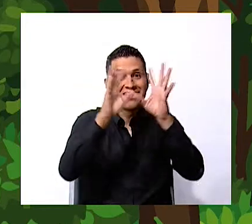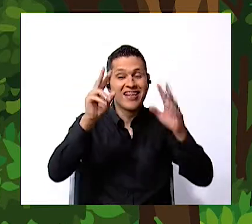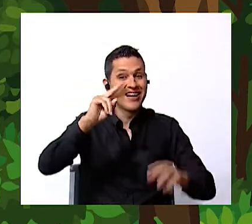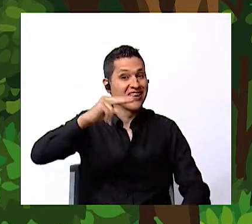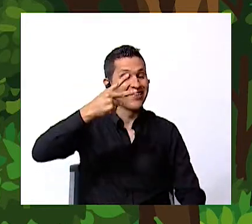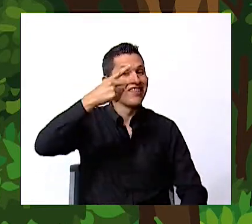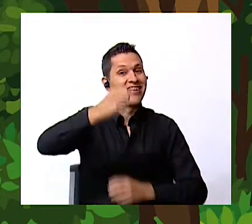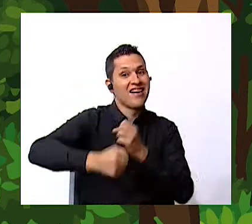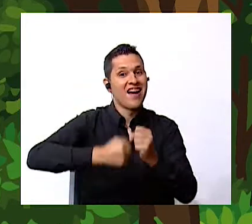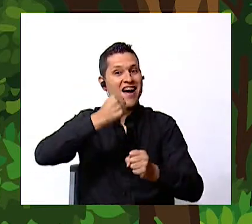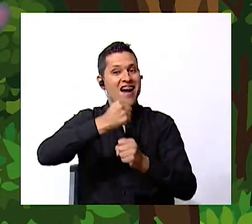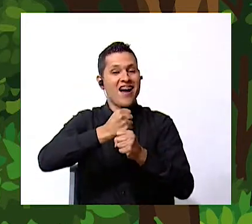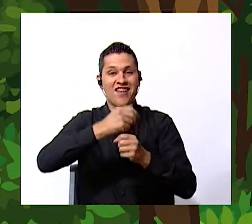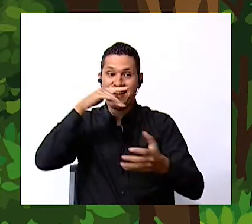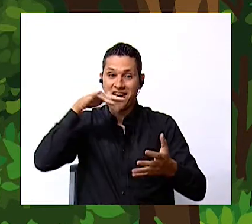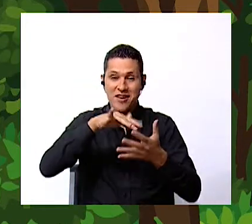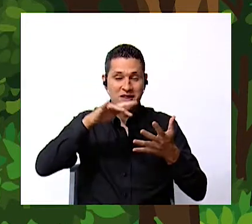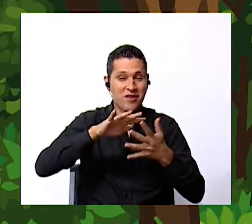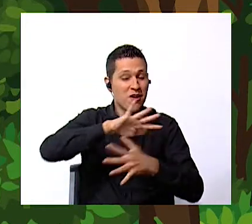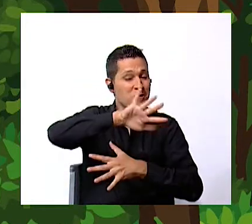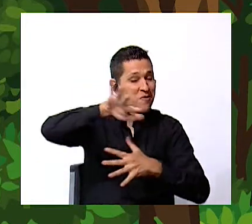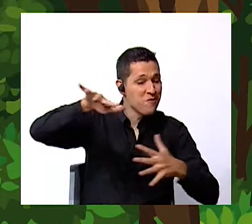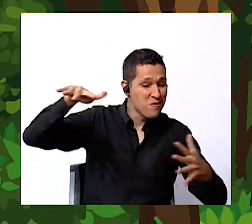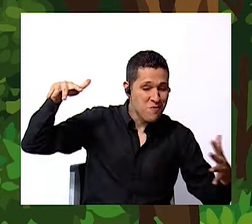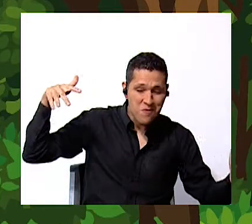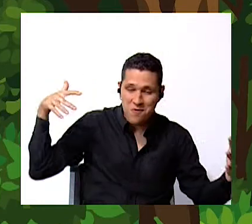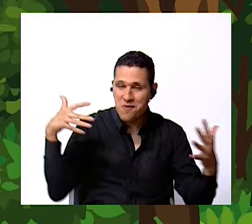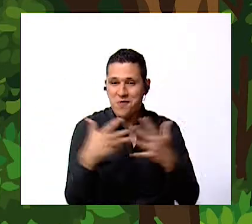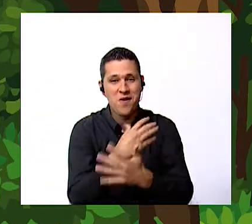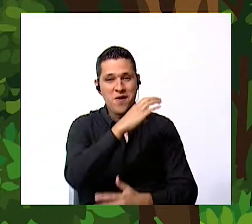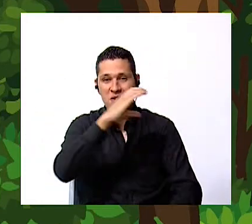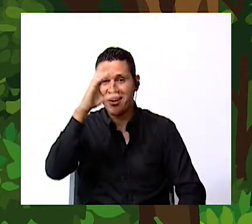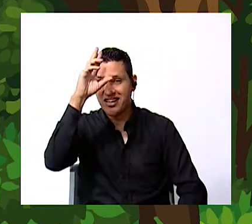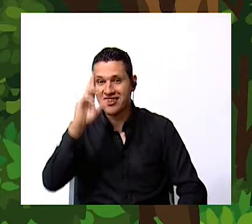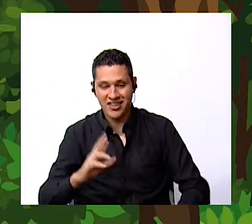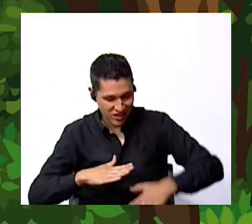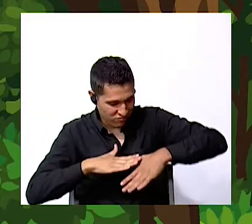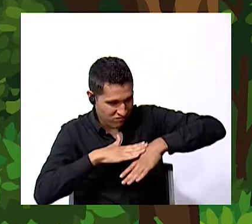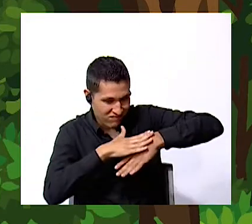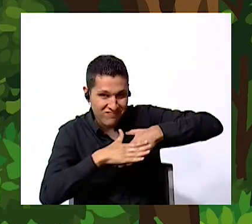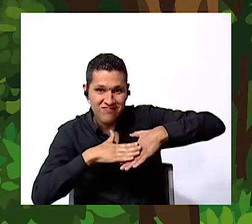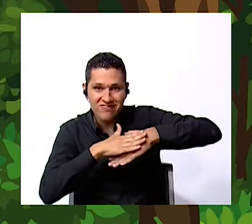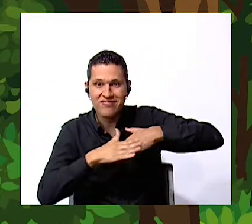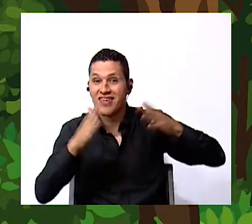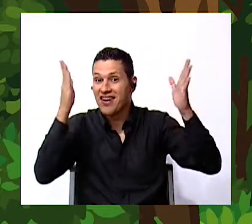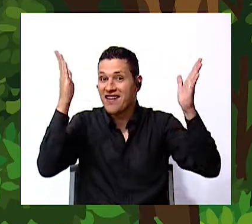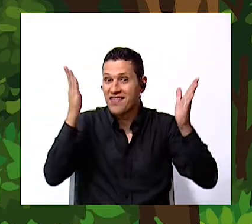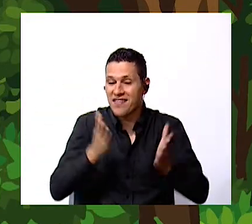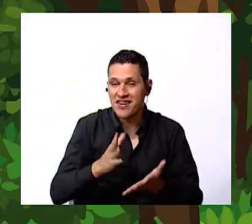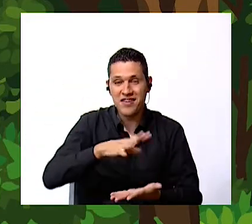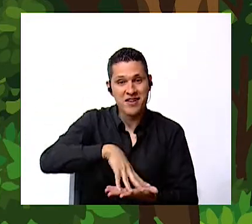students from all over Costa Rica welcome to learning at home